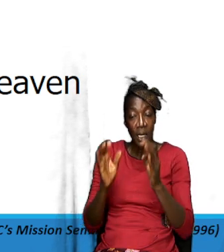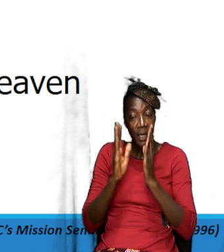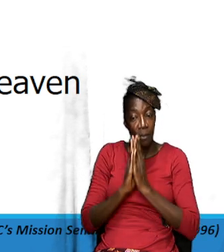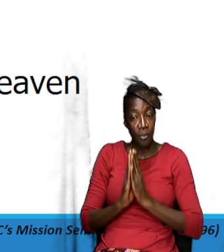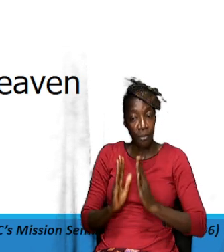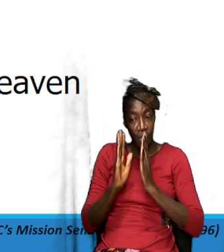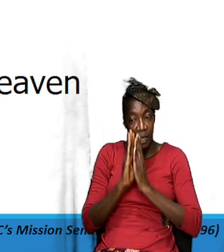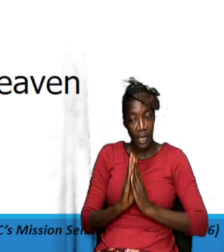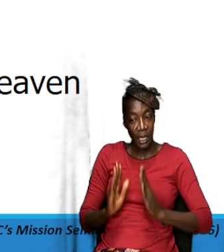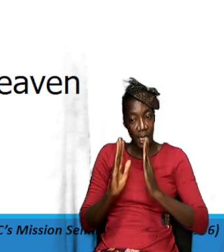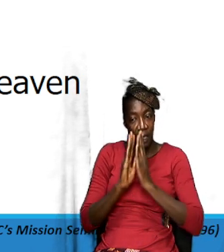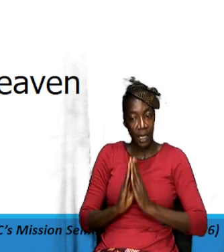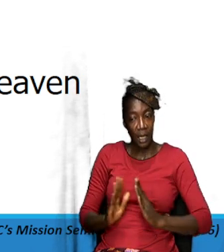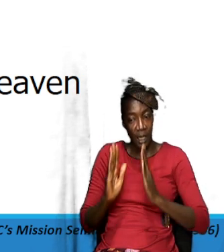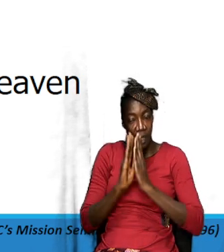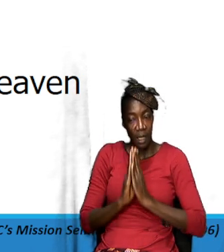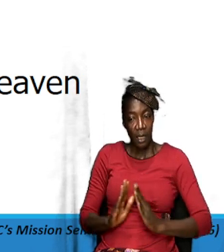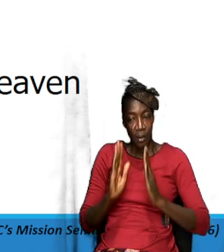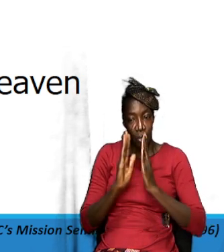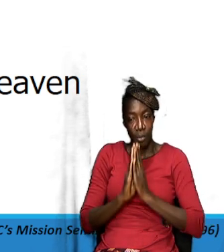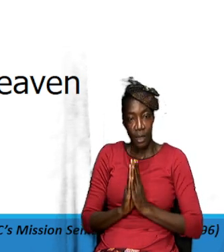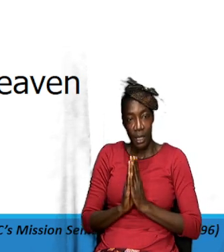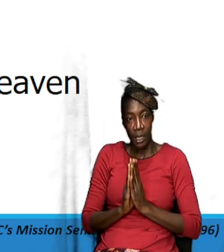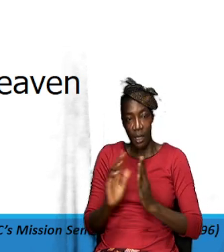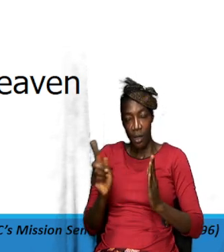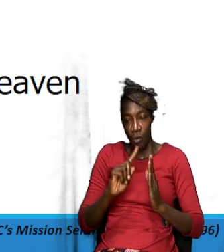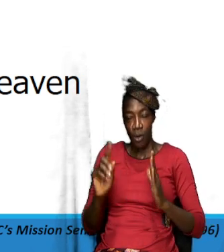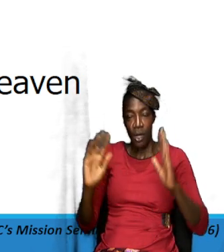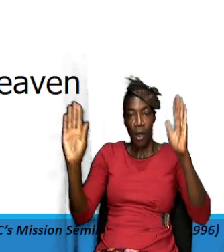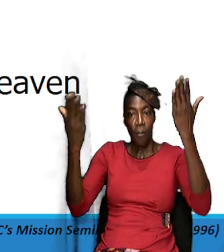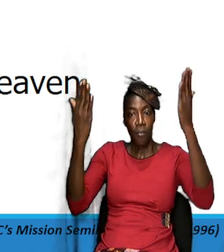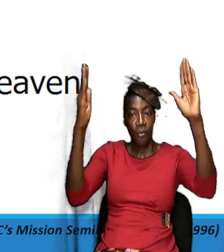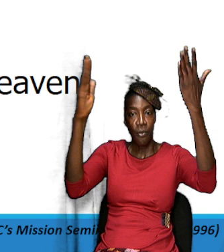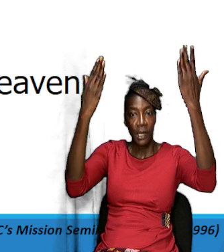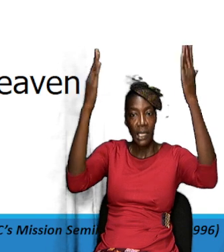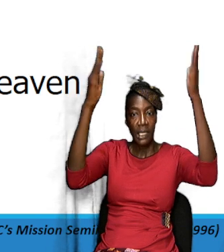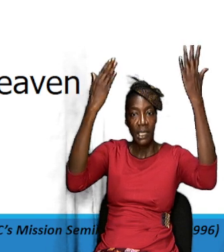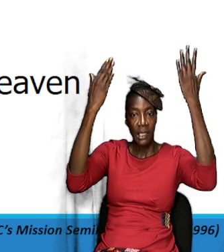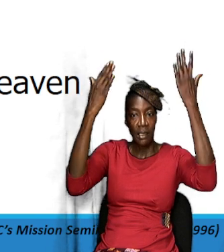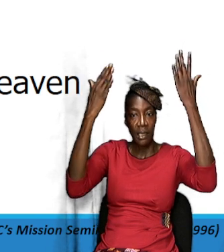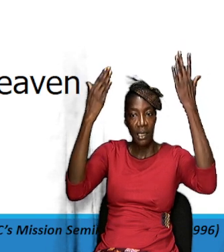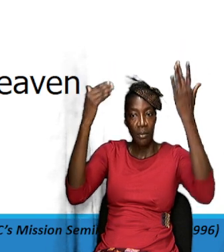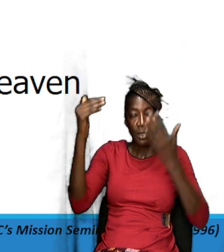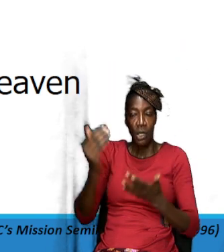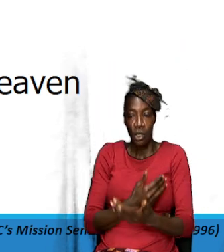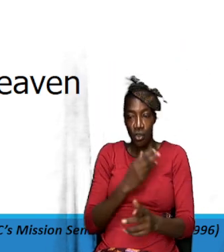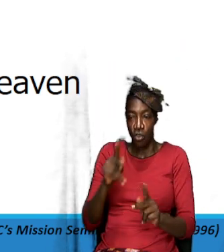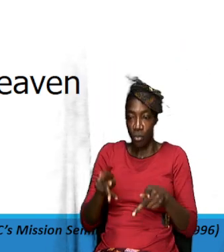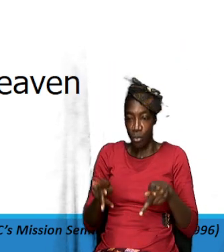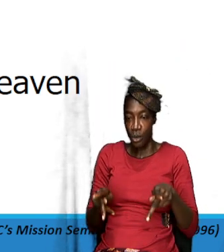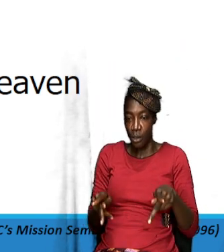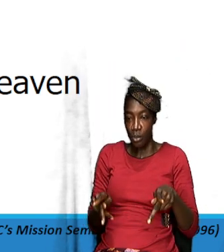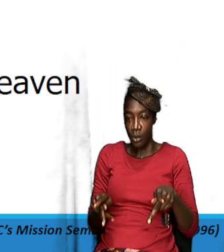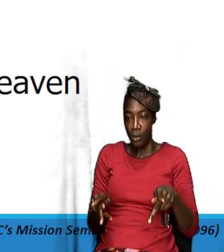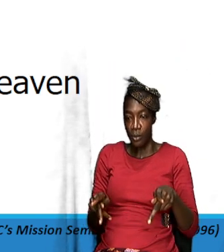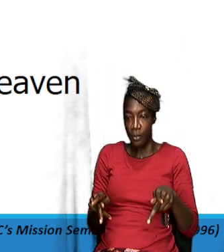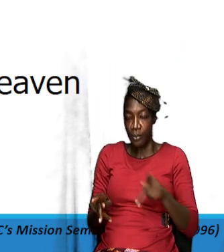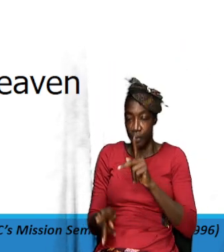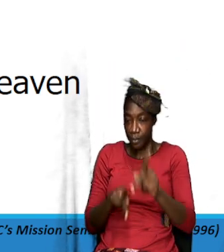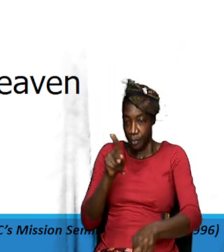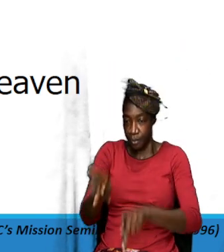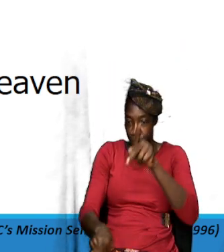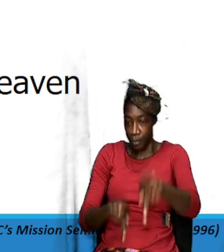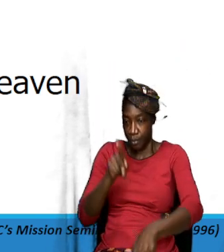and so you want to put in some praise where you praise him some people what they will do and